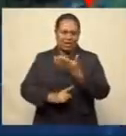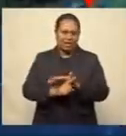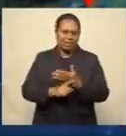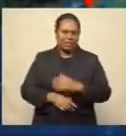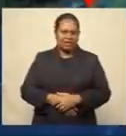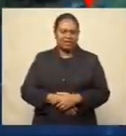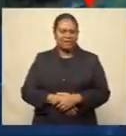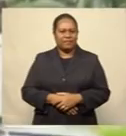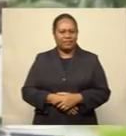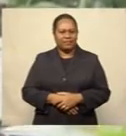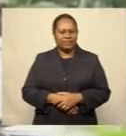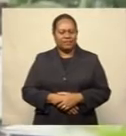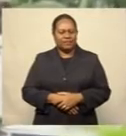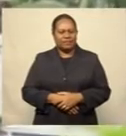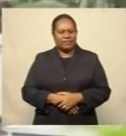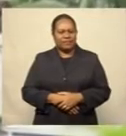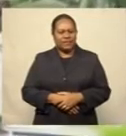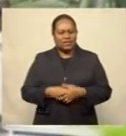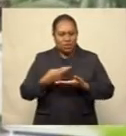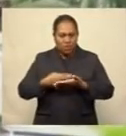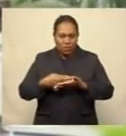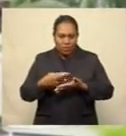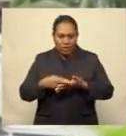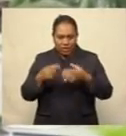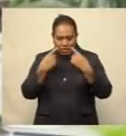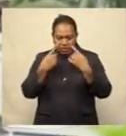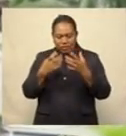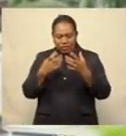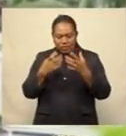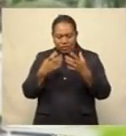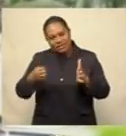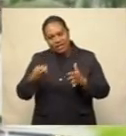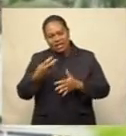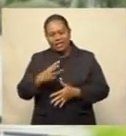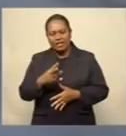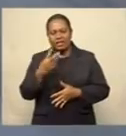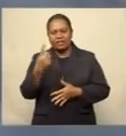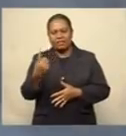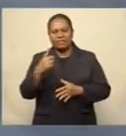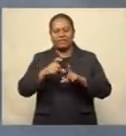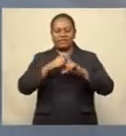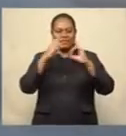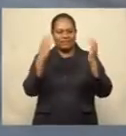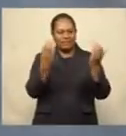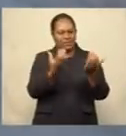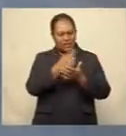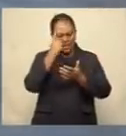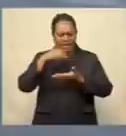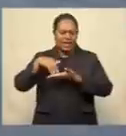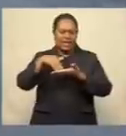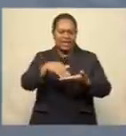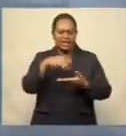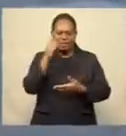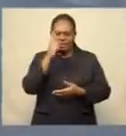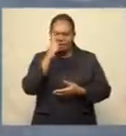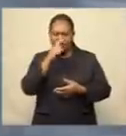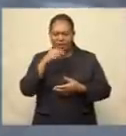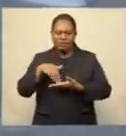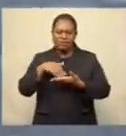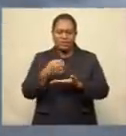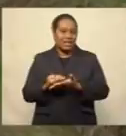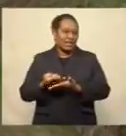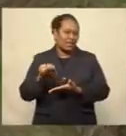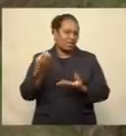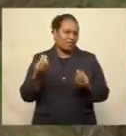during these trying times. The rent freeze has been extended to 31st December to help Fijians during this difficult economic